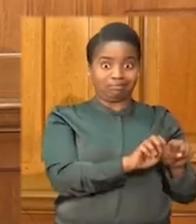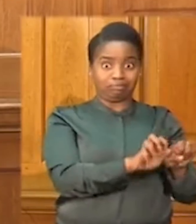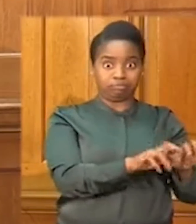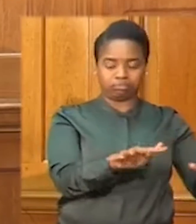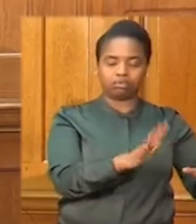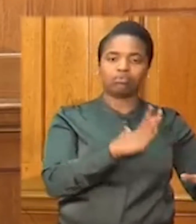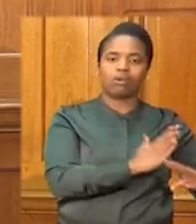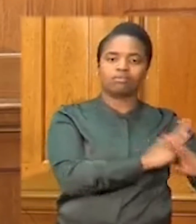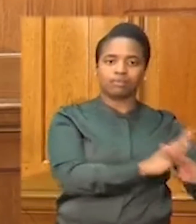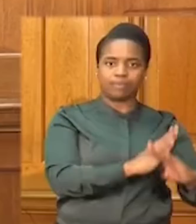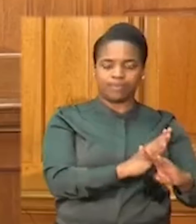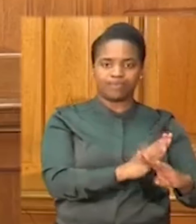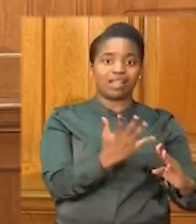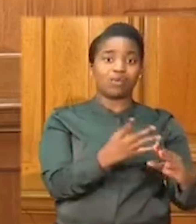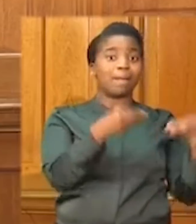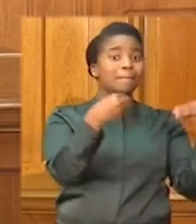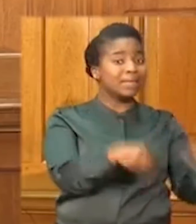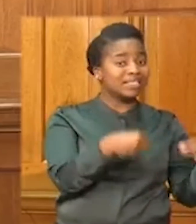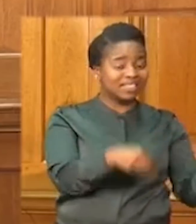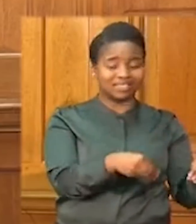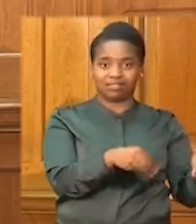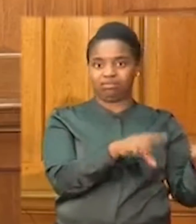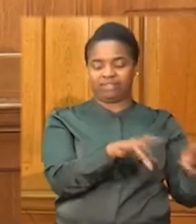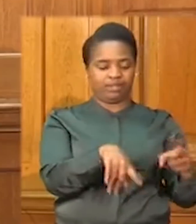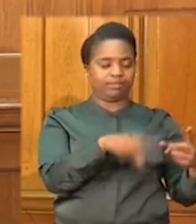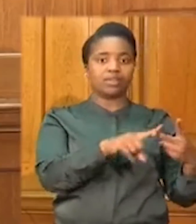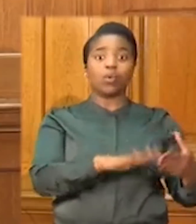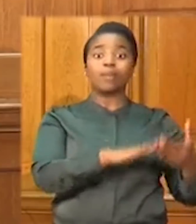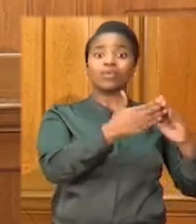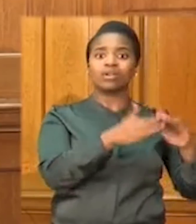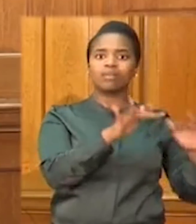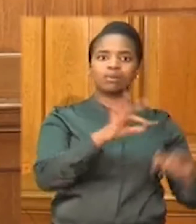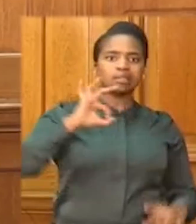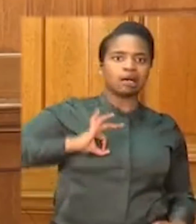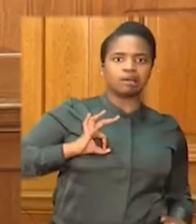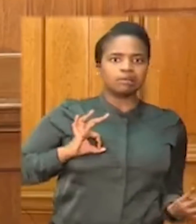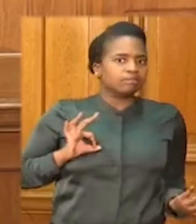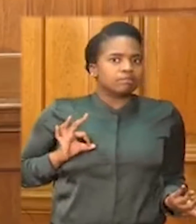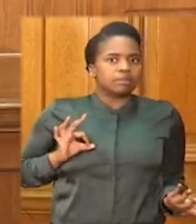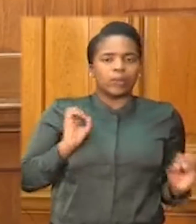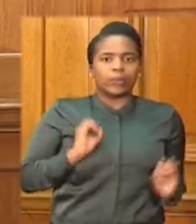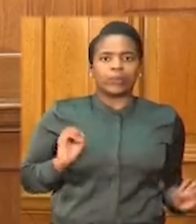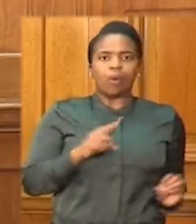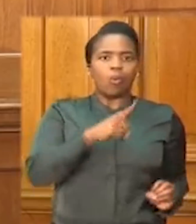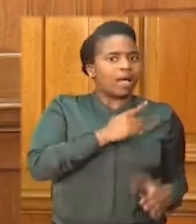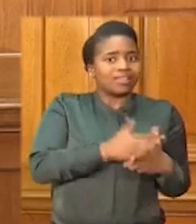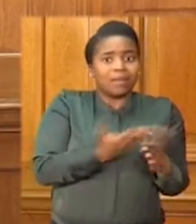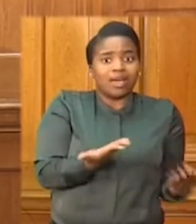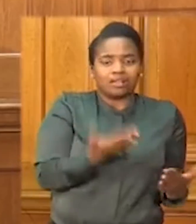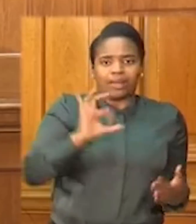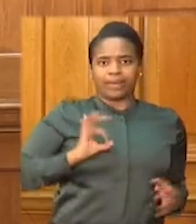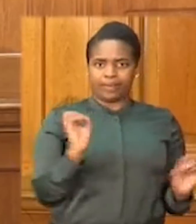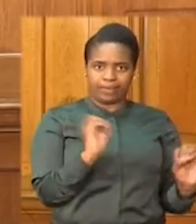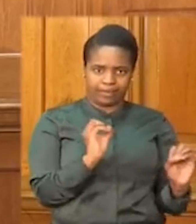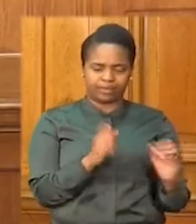on business, on communities and on individuals. The measures included tax